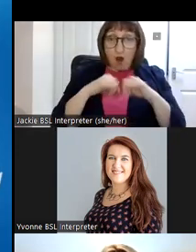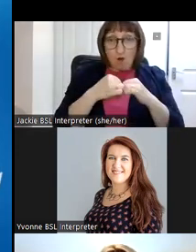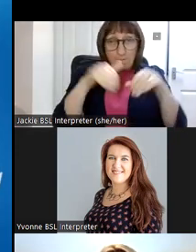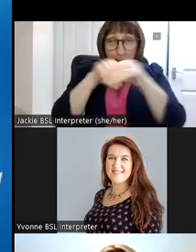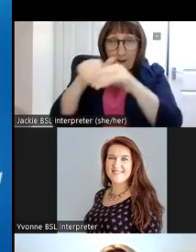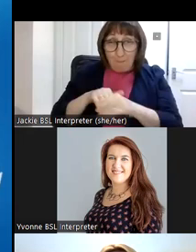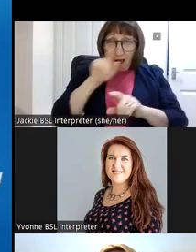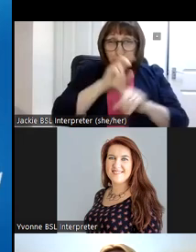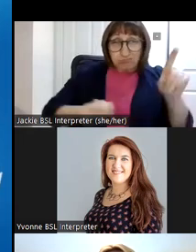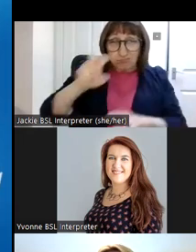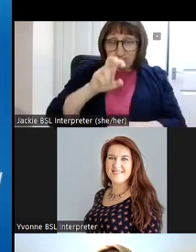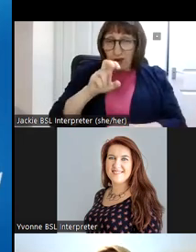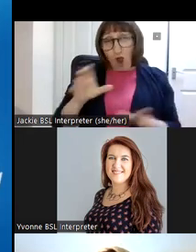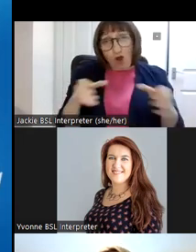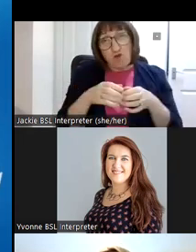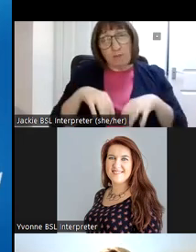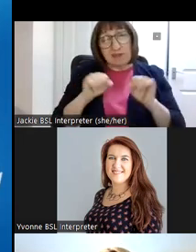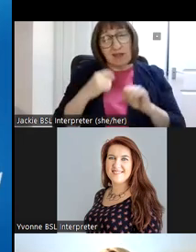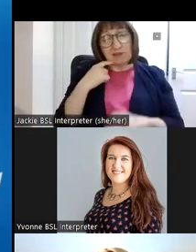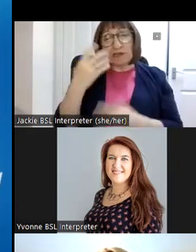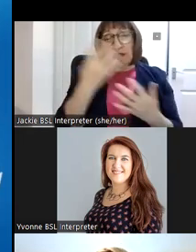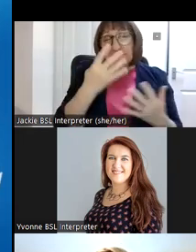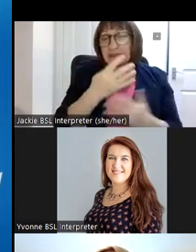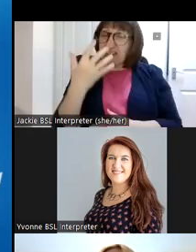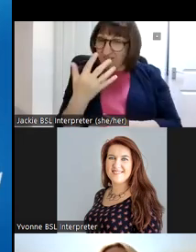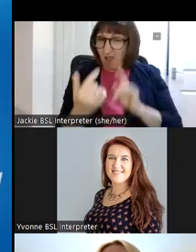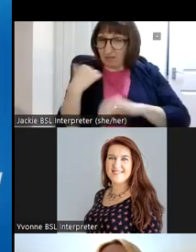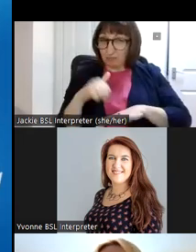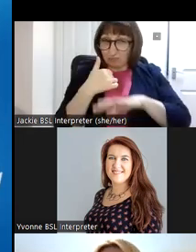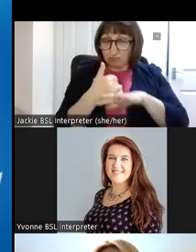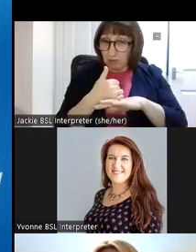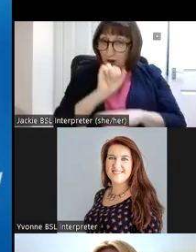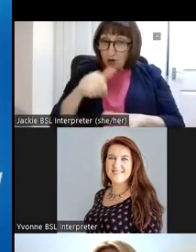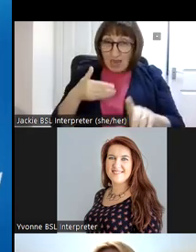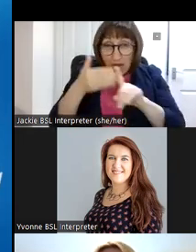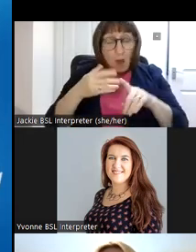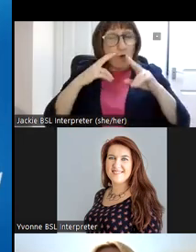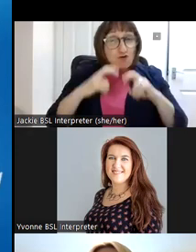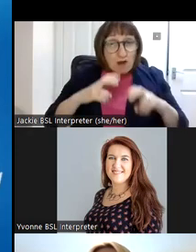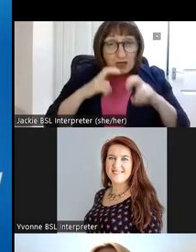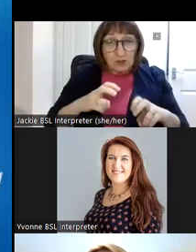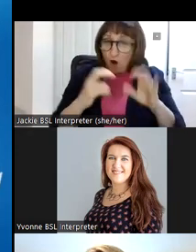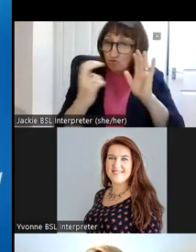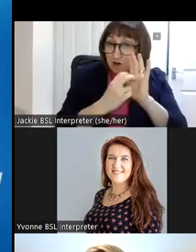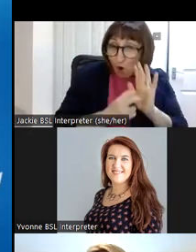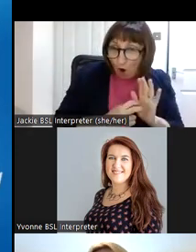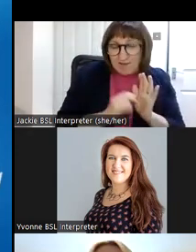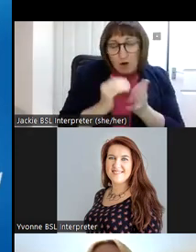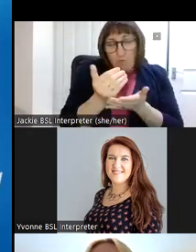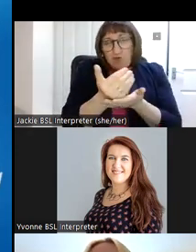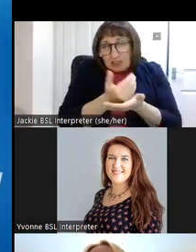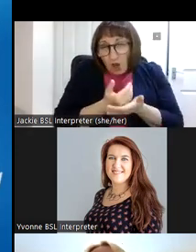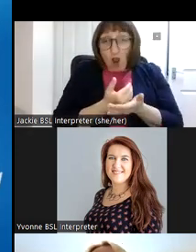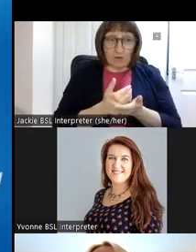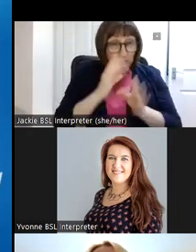so the group was started in 1995 uh with the aim of researching recording preserving and